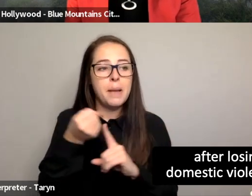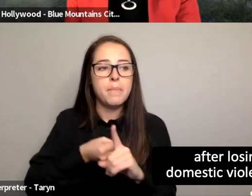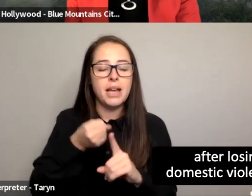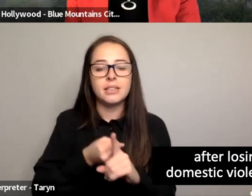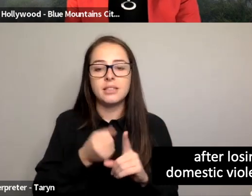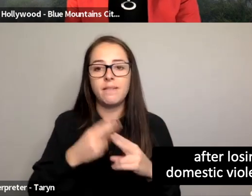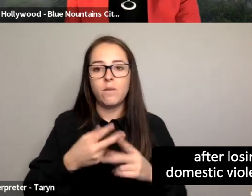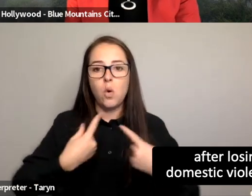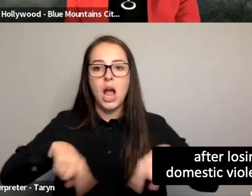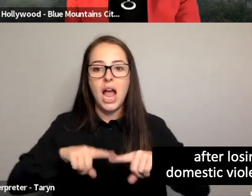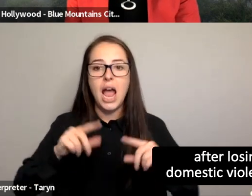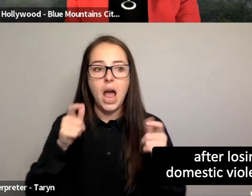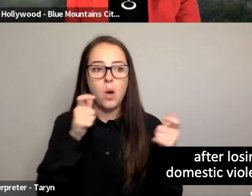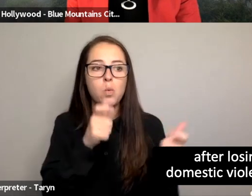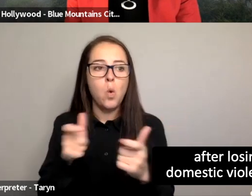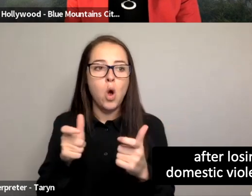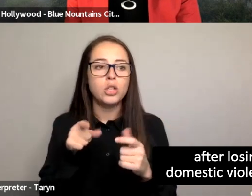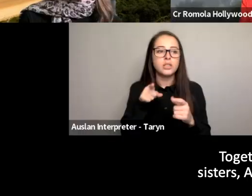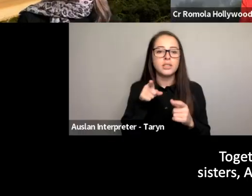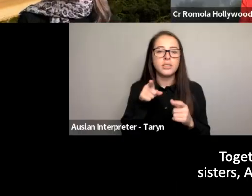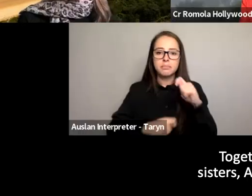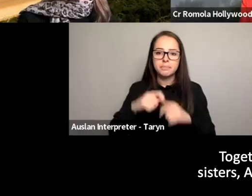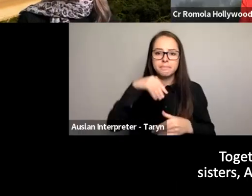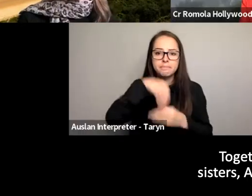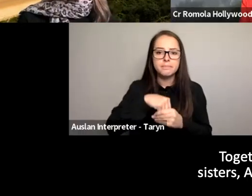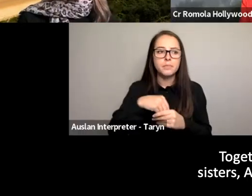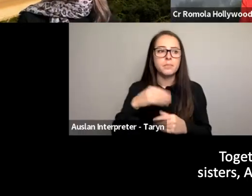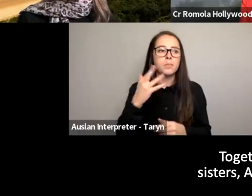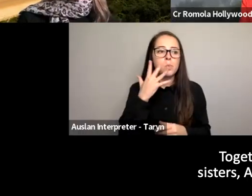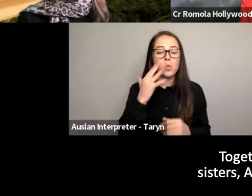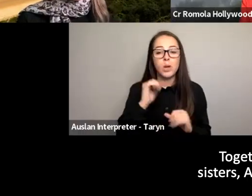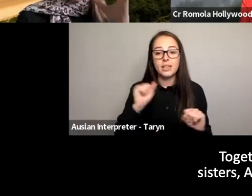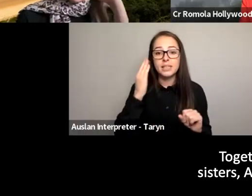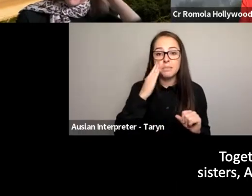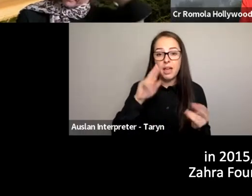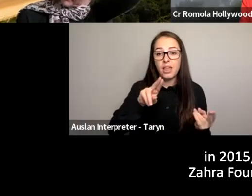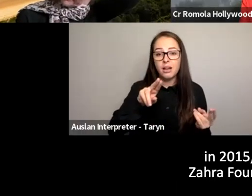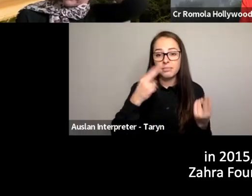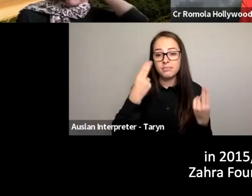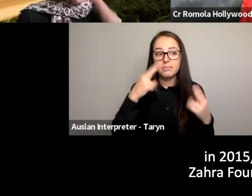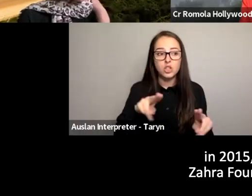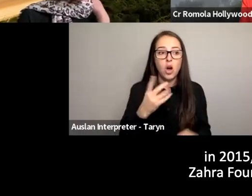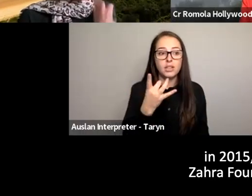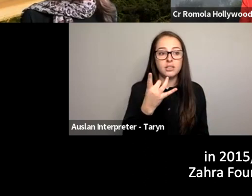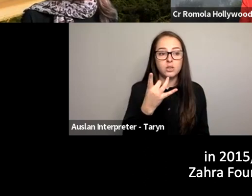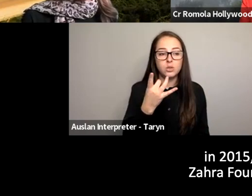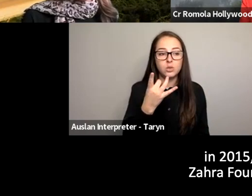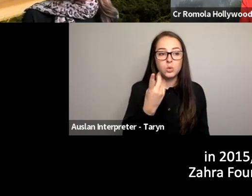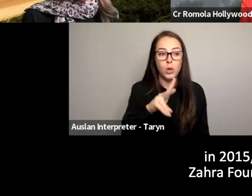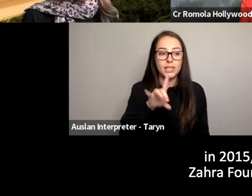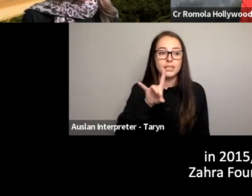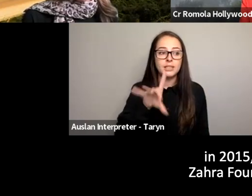his mother to domestic violence in March 2010. Together with his sisters, Atina and Anita, in 2015, they founded